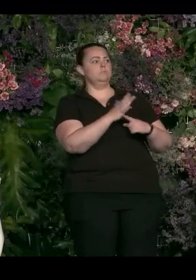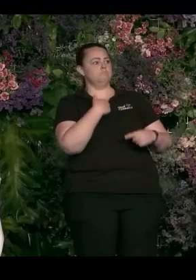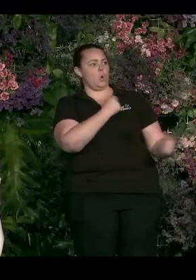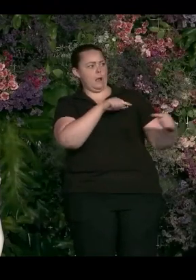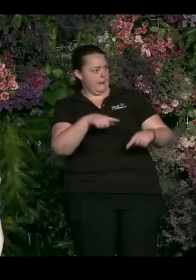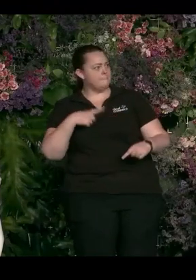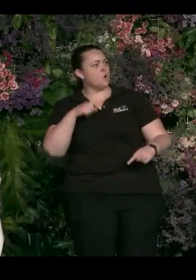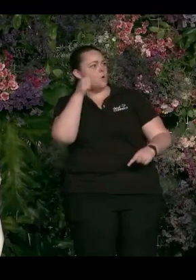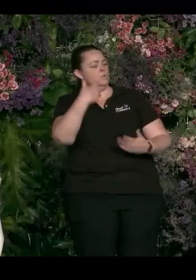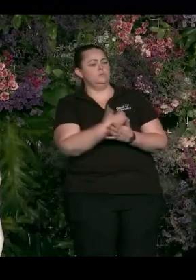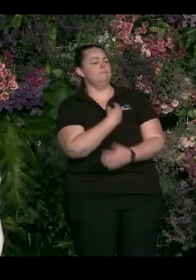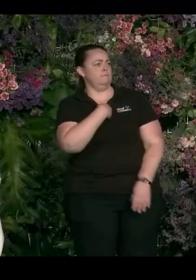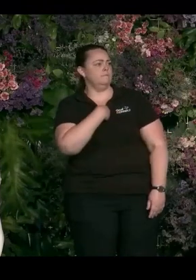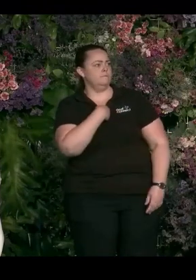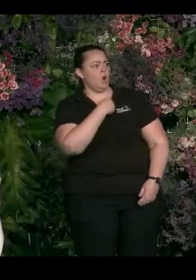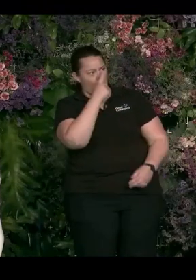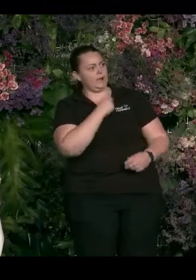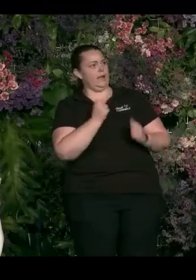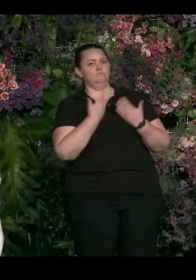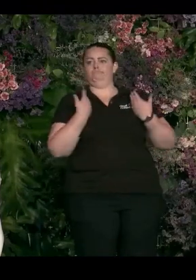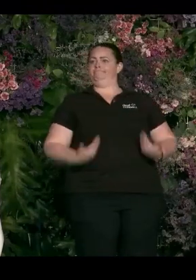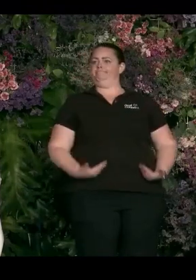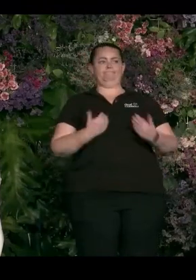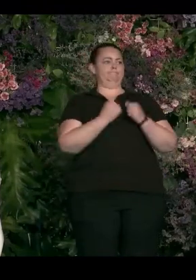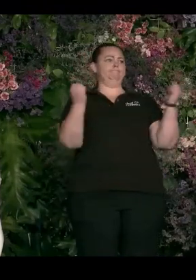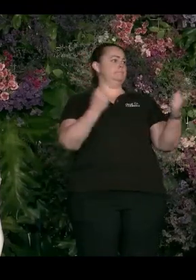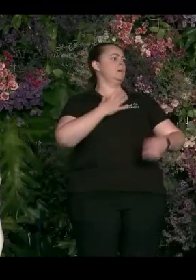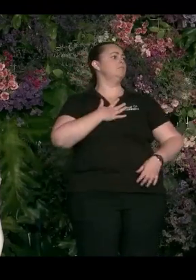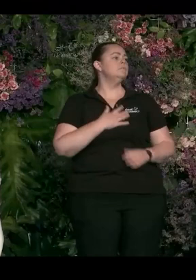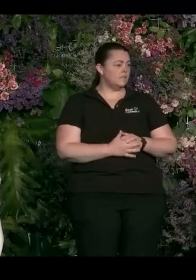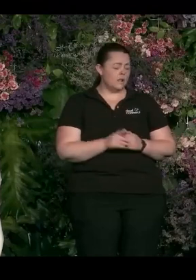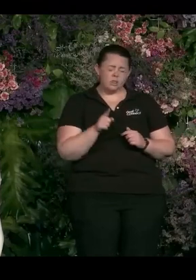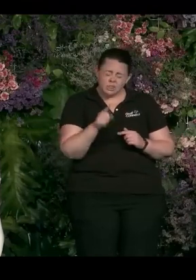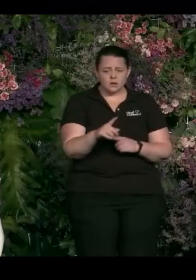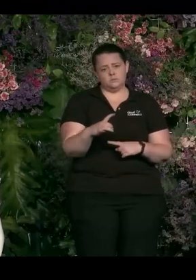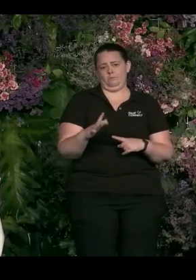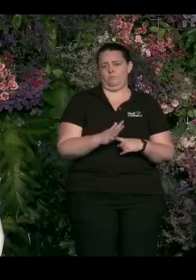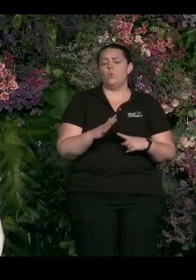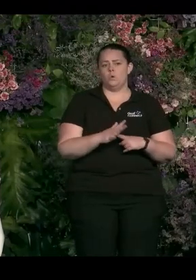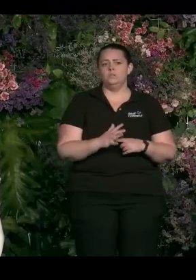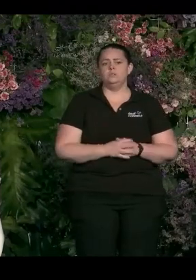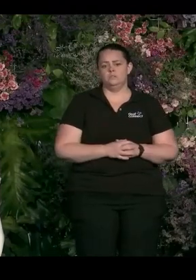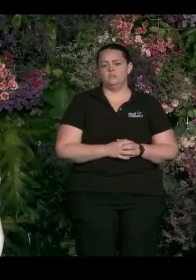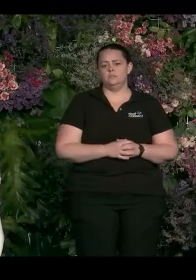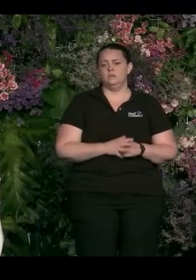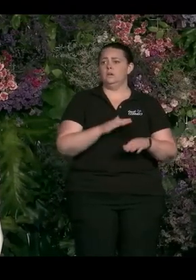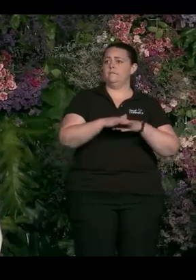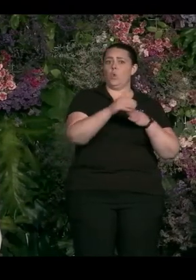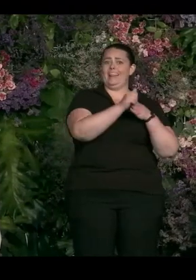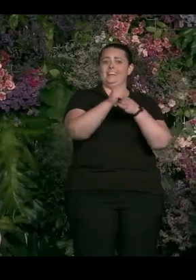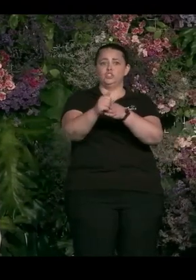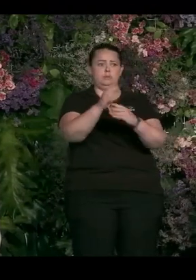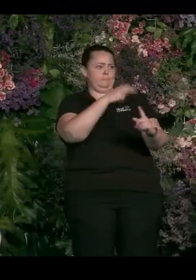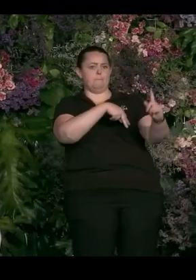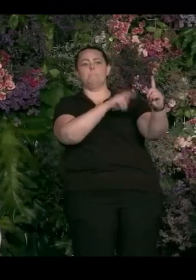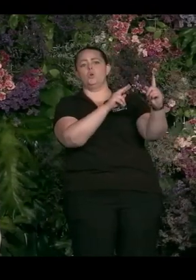because I knew that I was going to be safe and I could be myself. And I think that's the part that's incredibly important in terms of being in leadership roles. You're